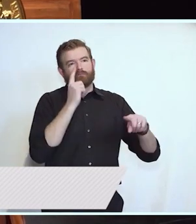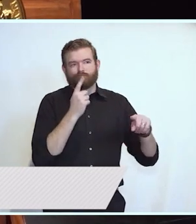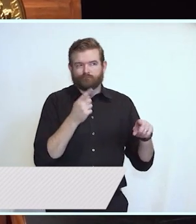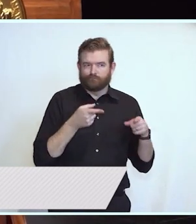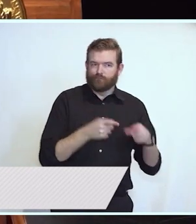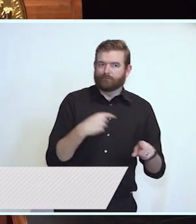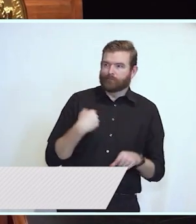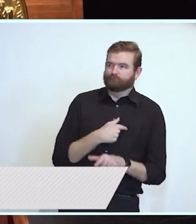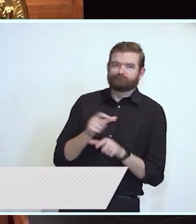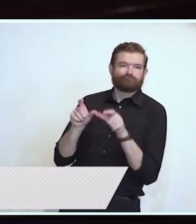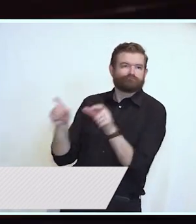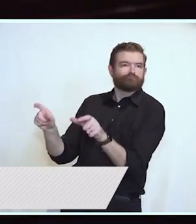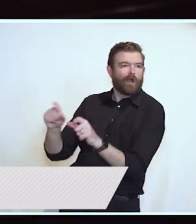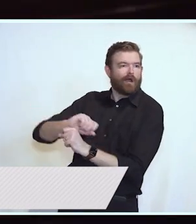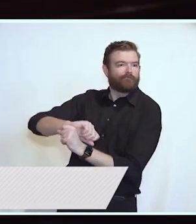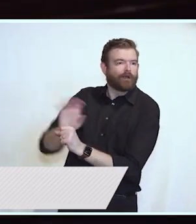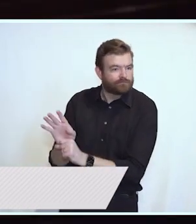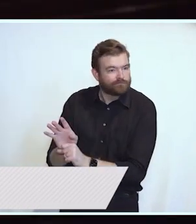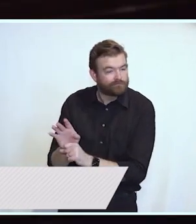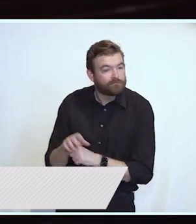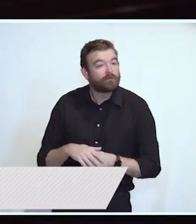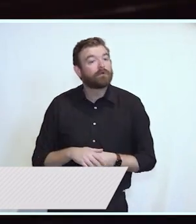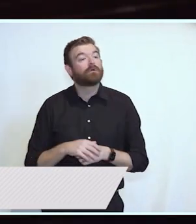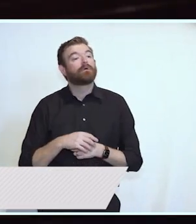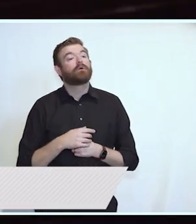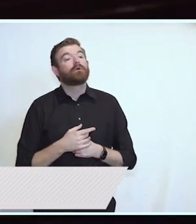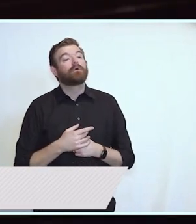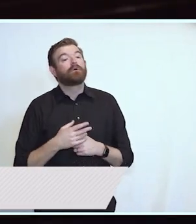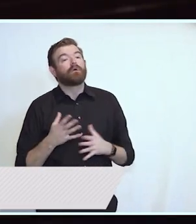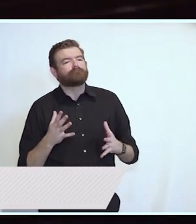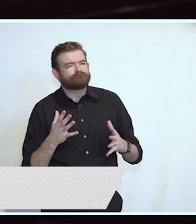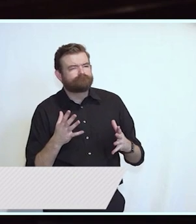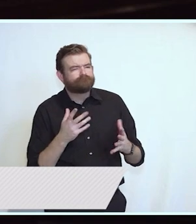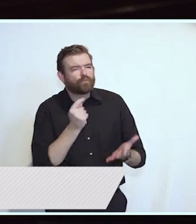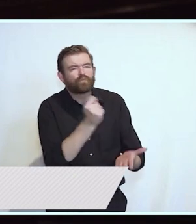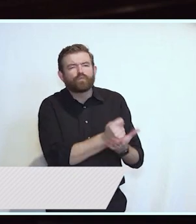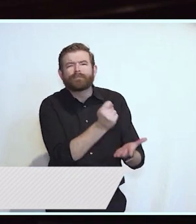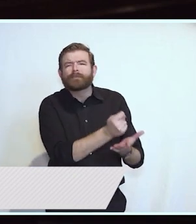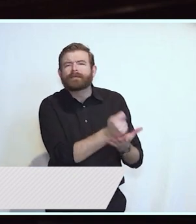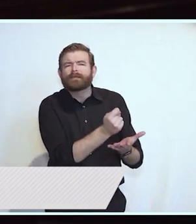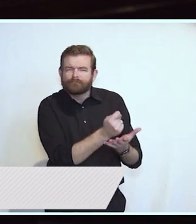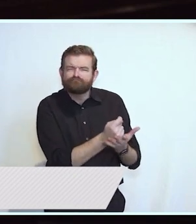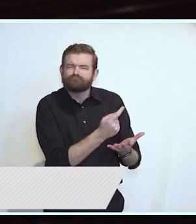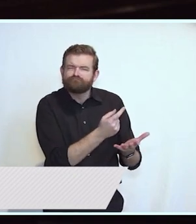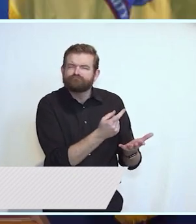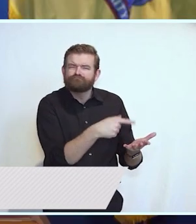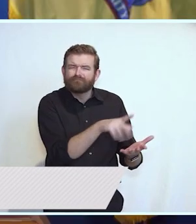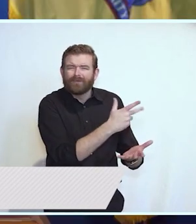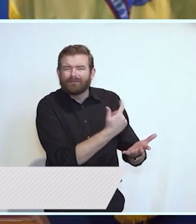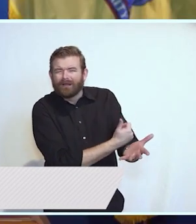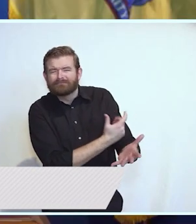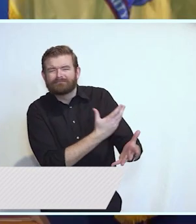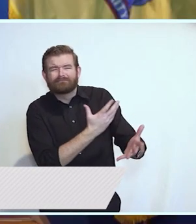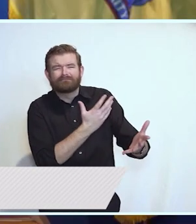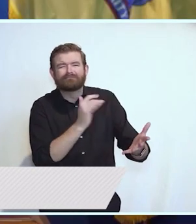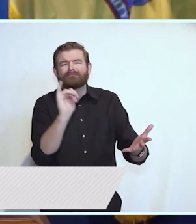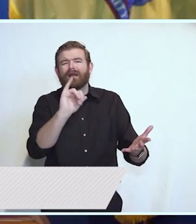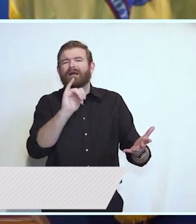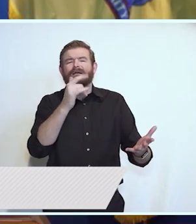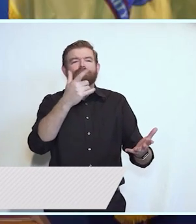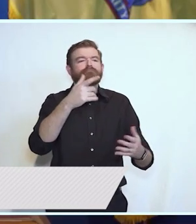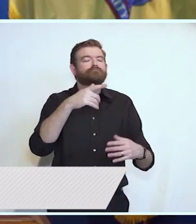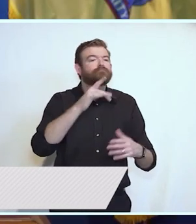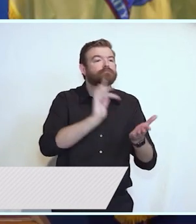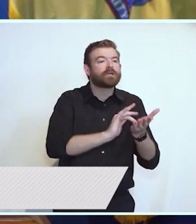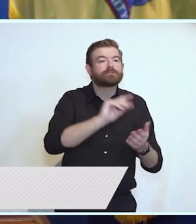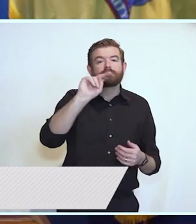replaced stigma with compassion to close gaps in treatment, to expand access and use of life-saving medicines